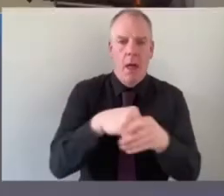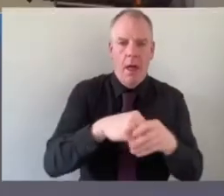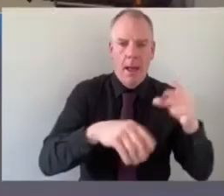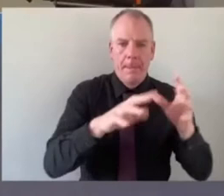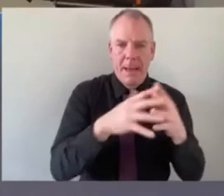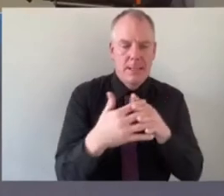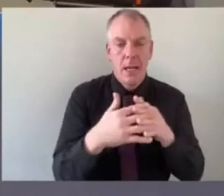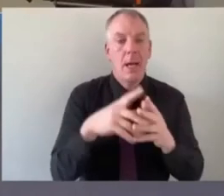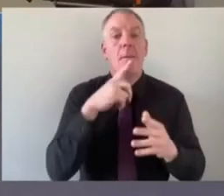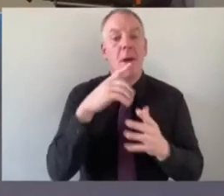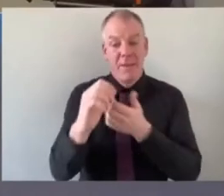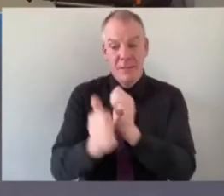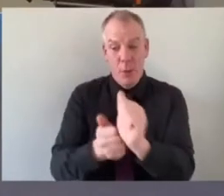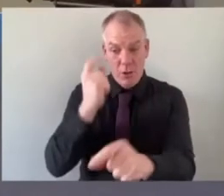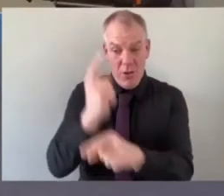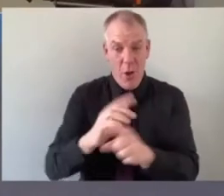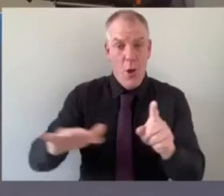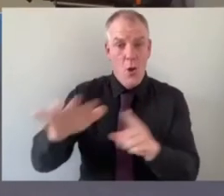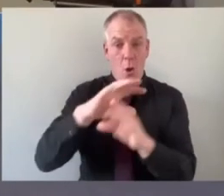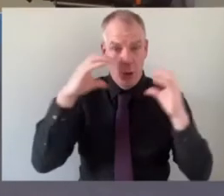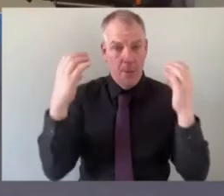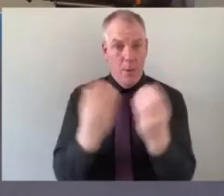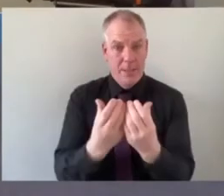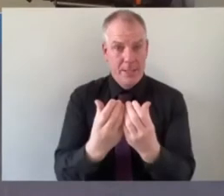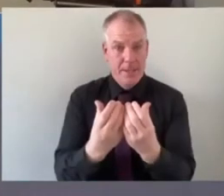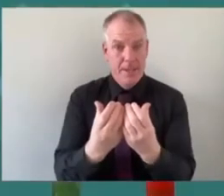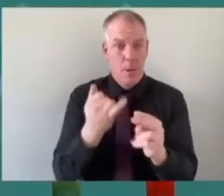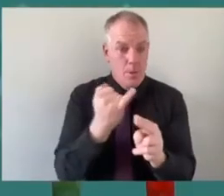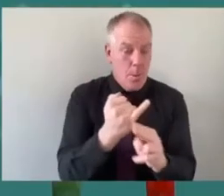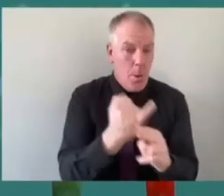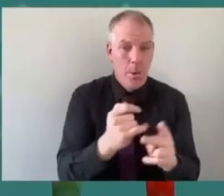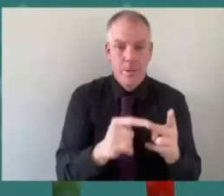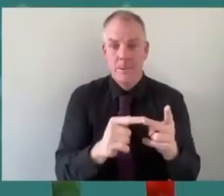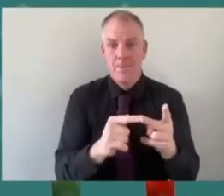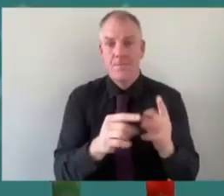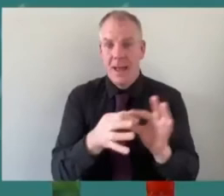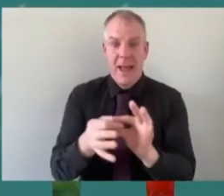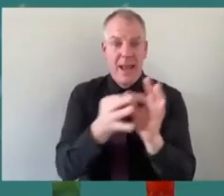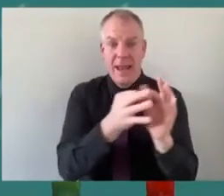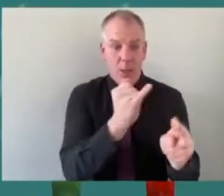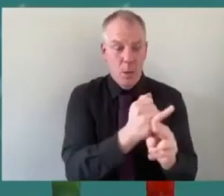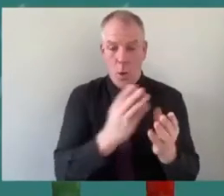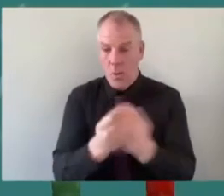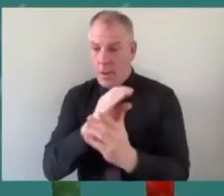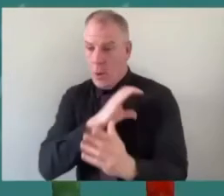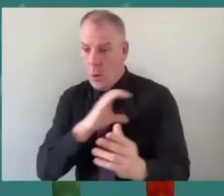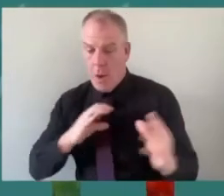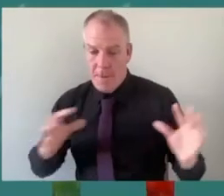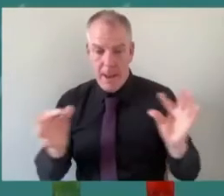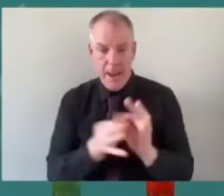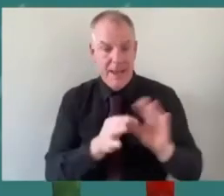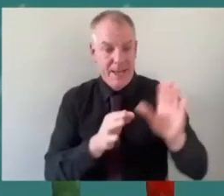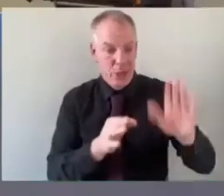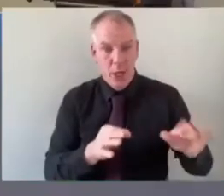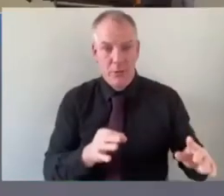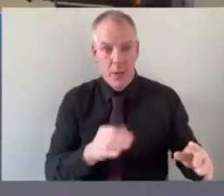sport in your local community embedded in your community in your local schools and you have a good link between your school and your club for example those kids are in our